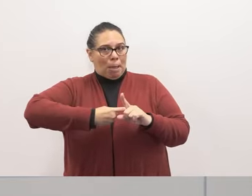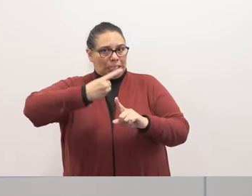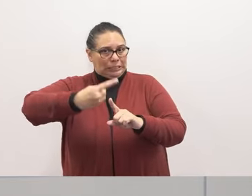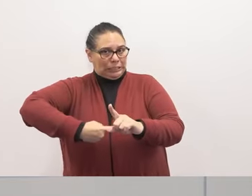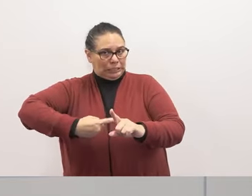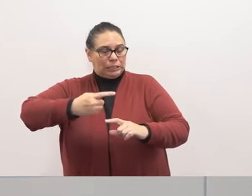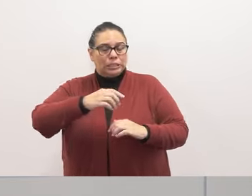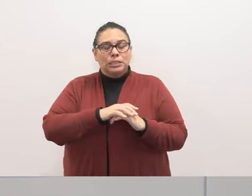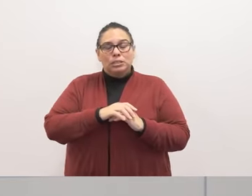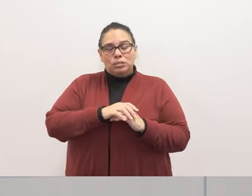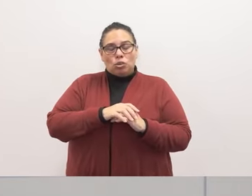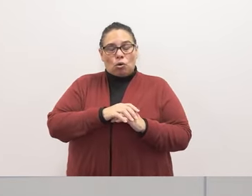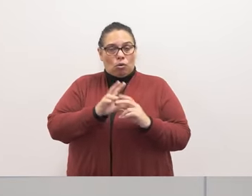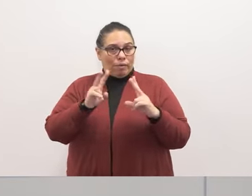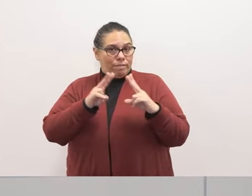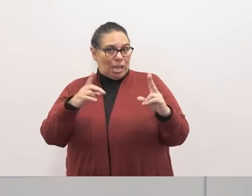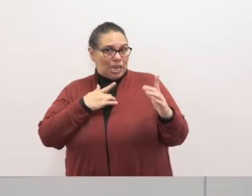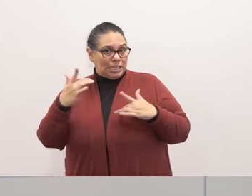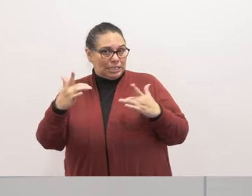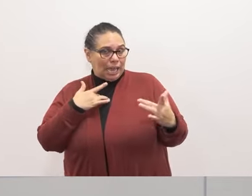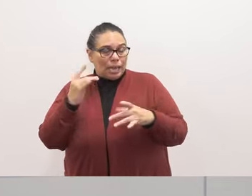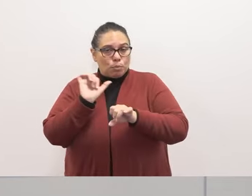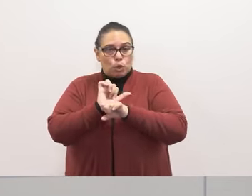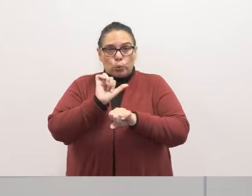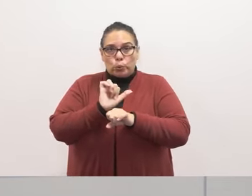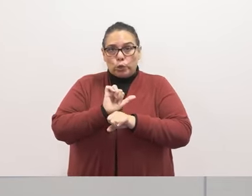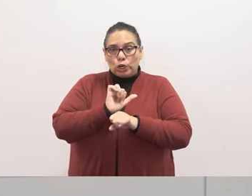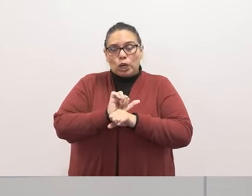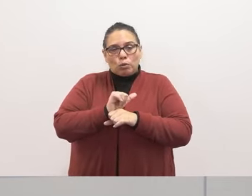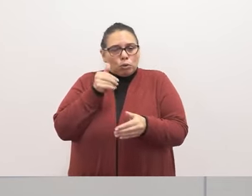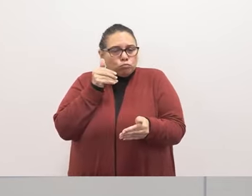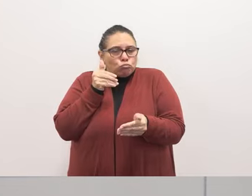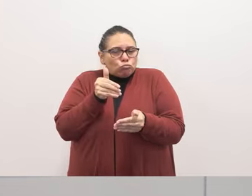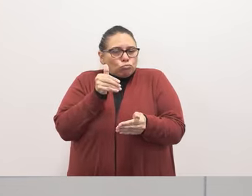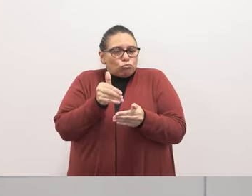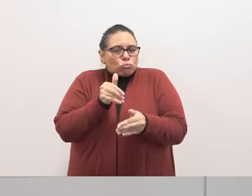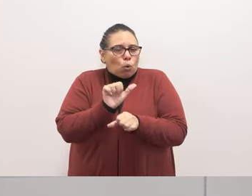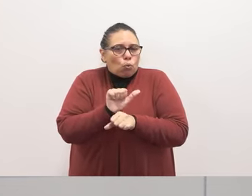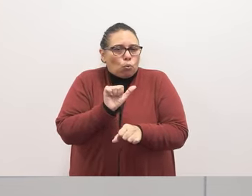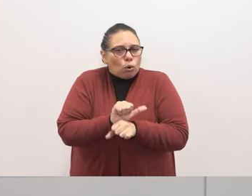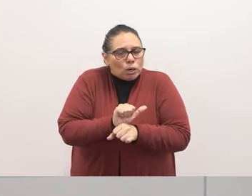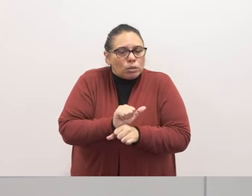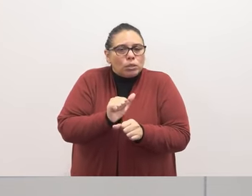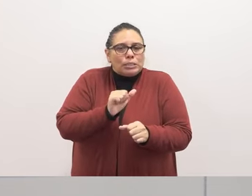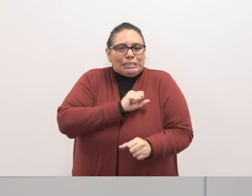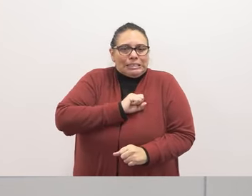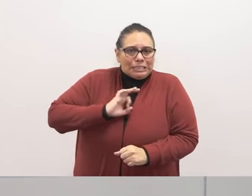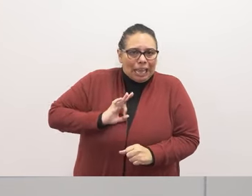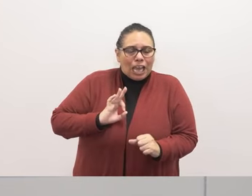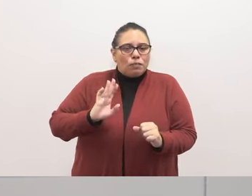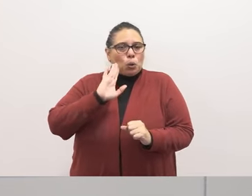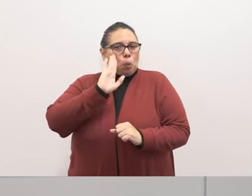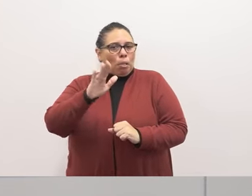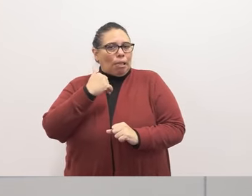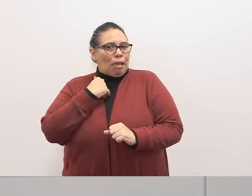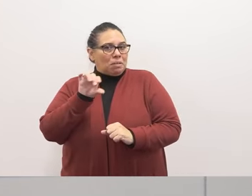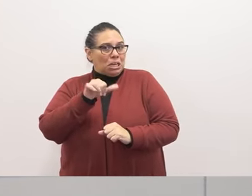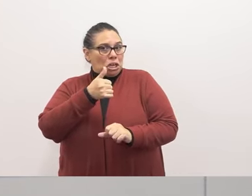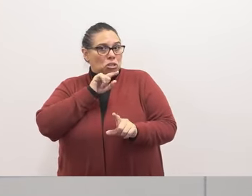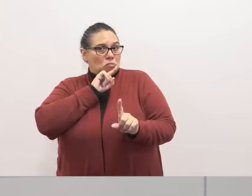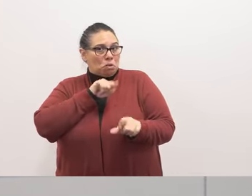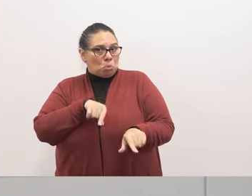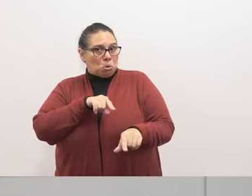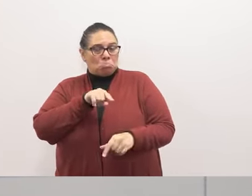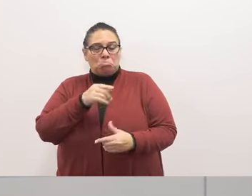we're very excited about the work we're doing. We've been working closely with staff and we'll have a further report probably in January.